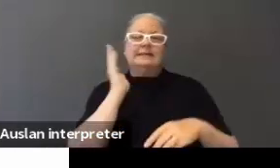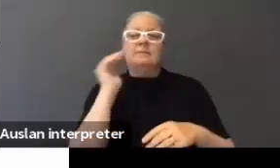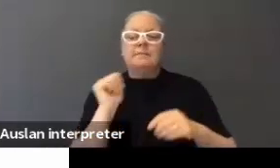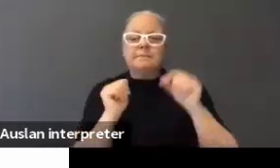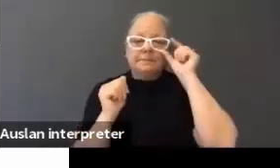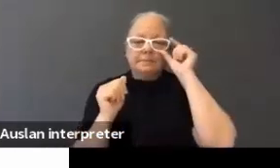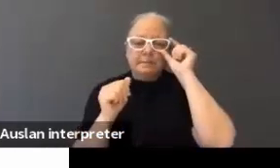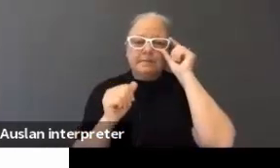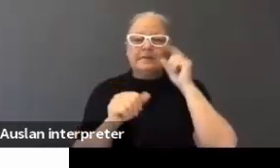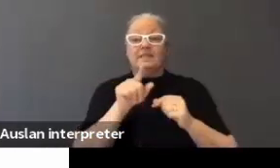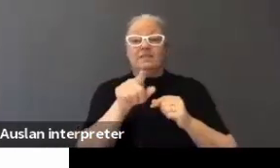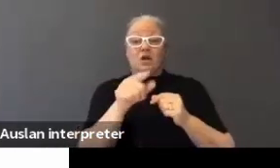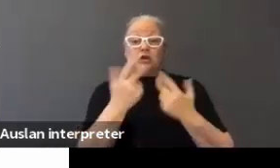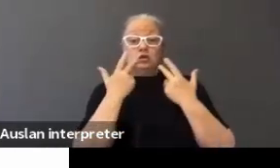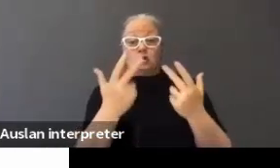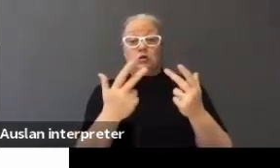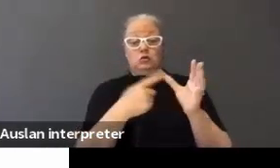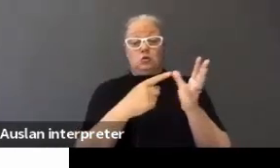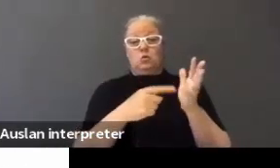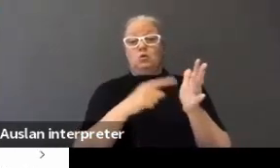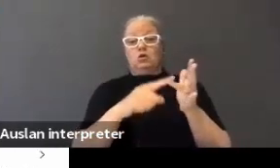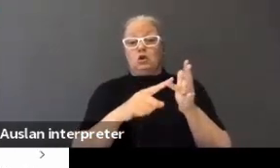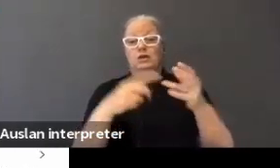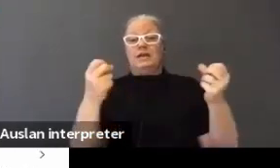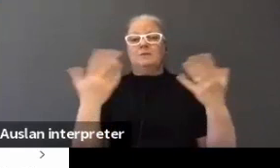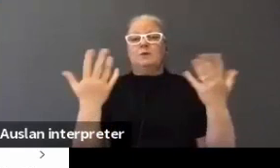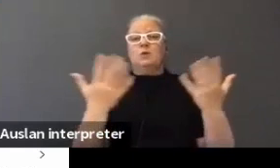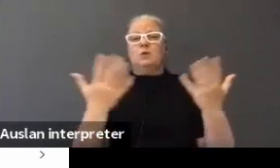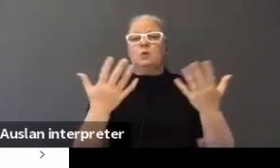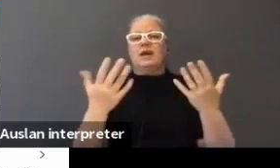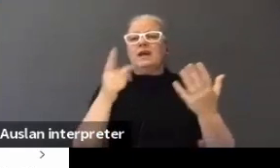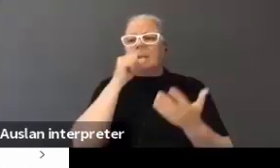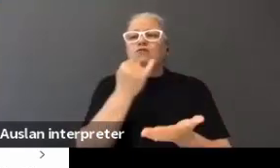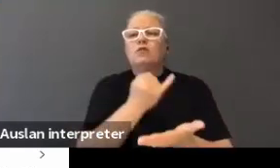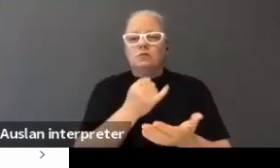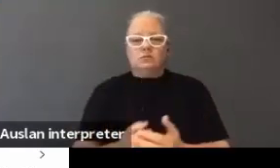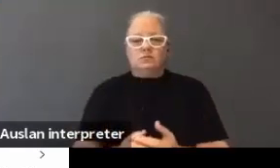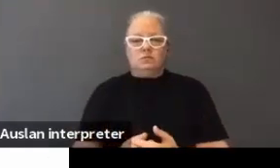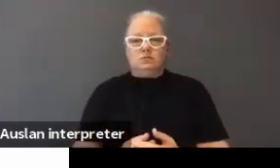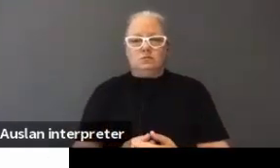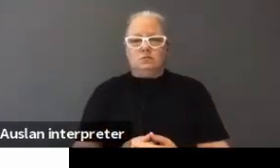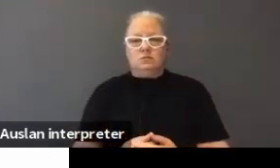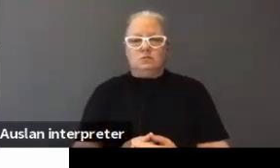But that shows you where the auto captions can go wrong. Okay? Okay? Okay.